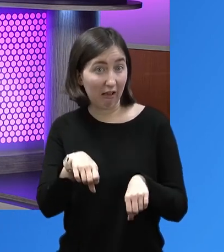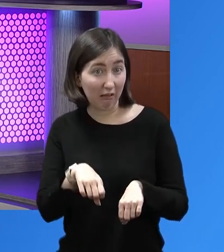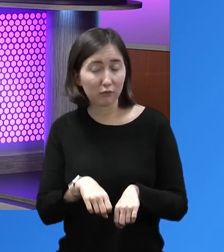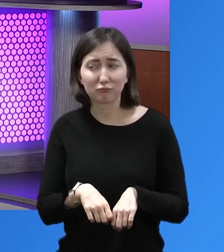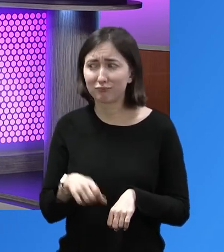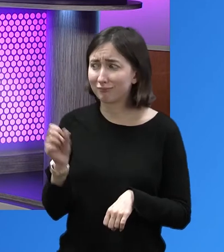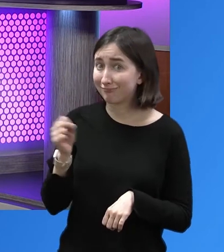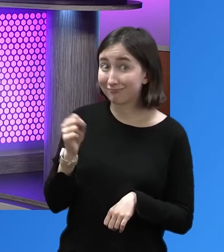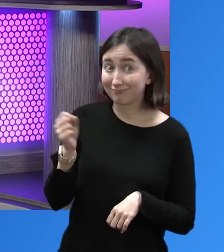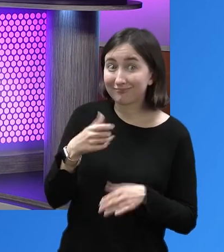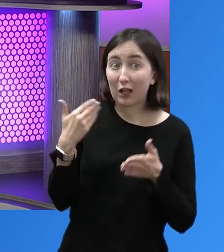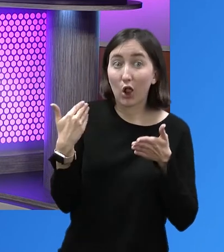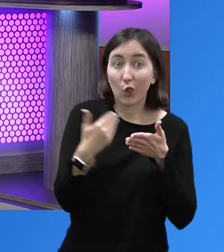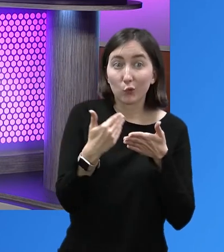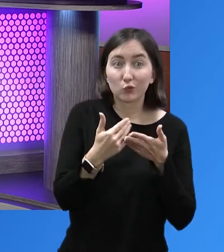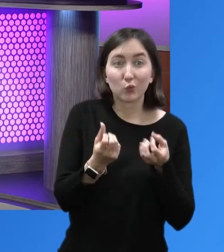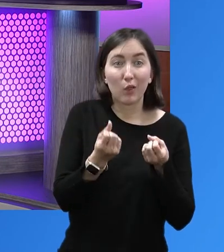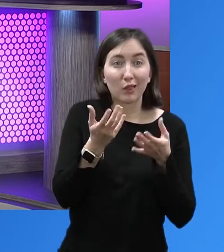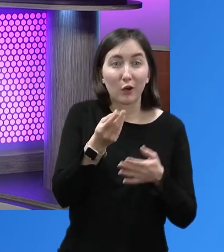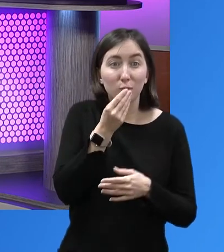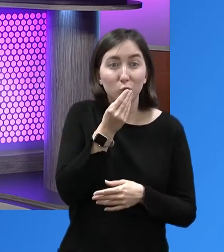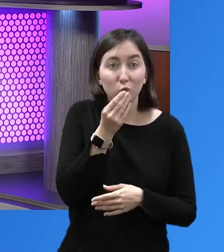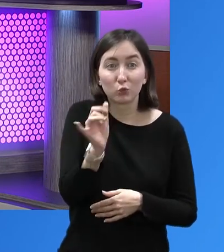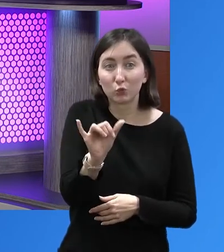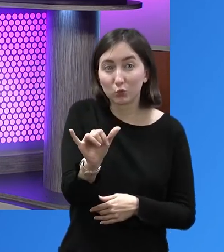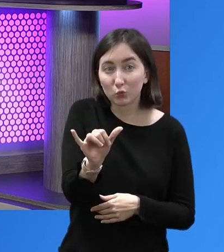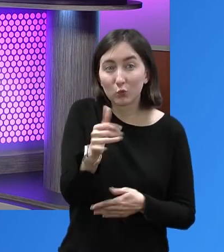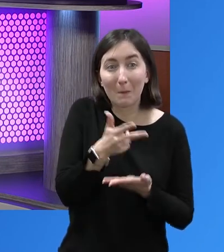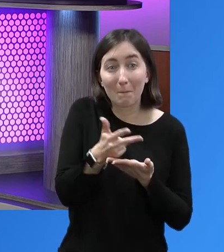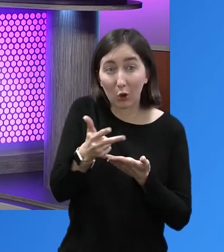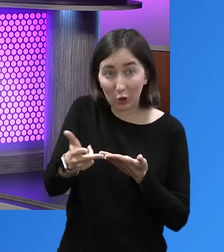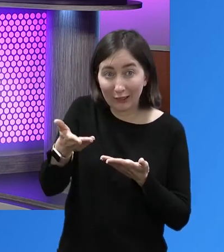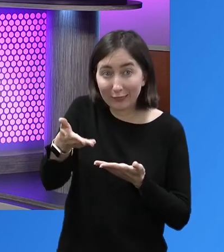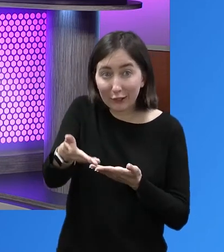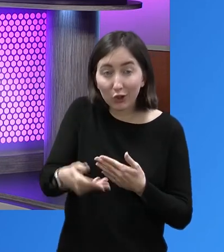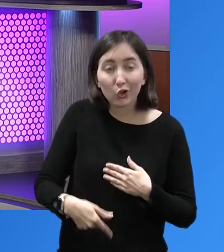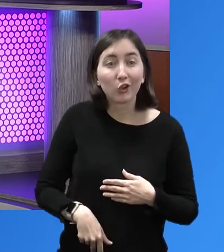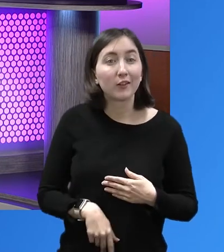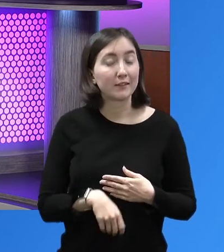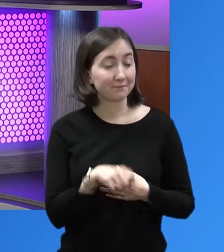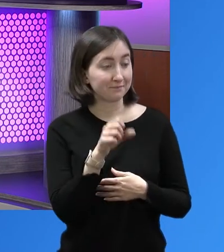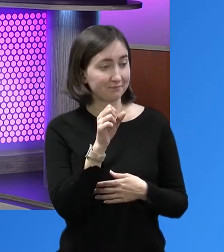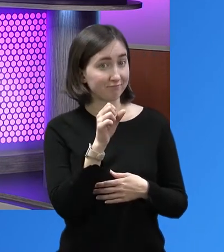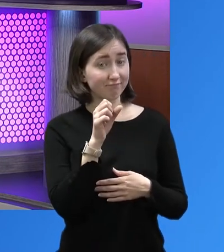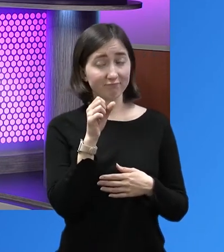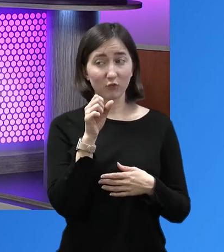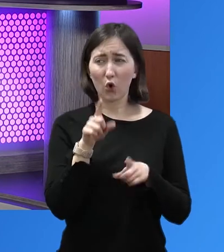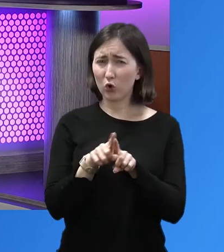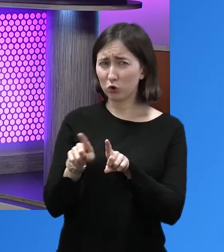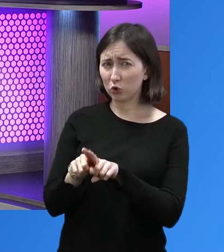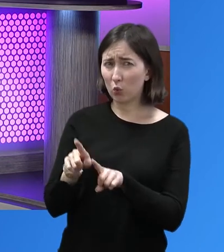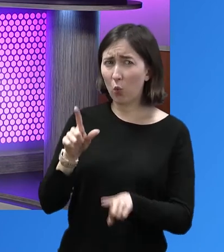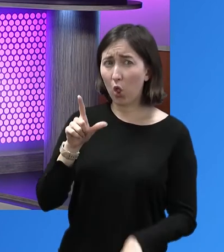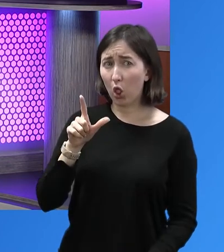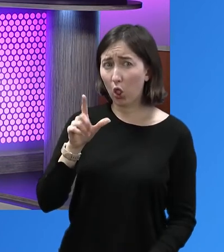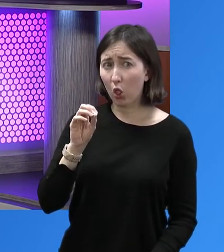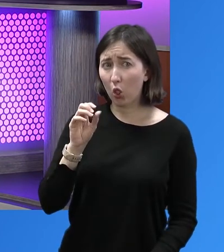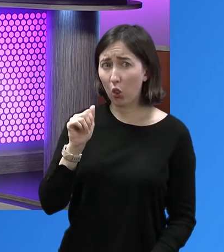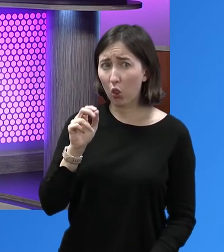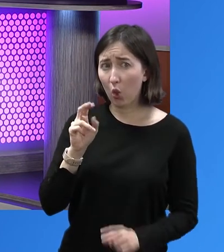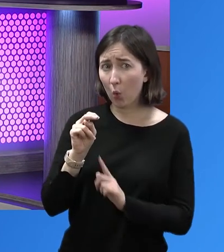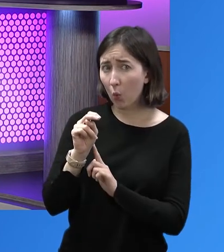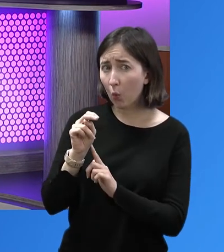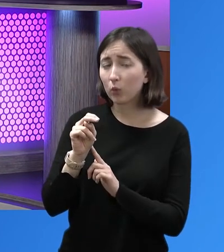food, food places on Hackberry Street. Right. So let's move specifically into the programs that we offer in terms of loans.